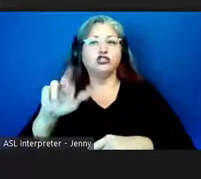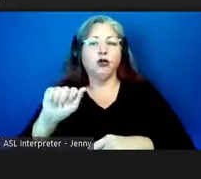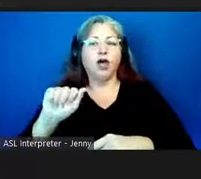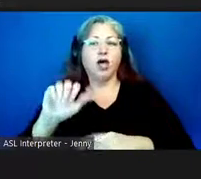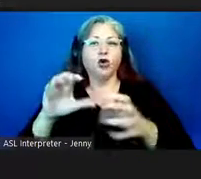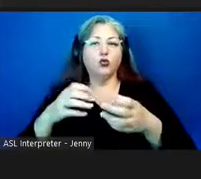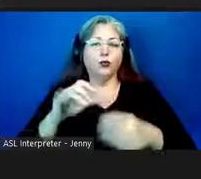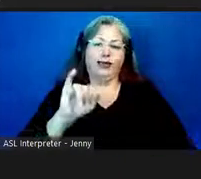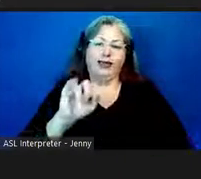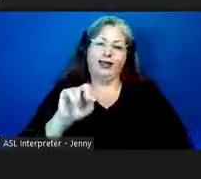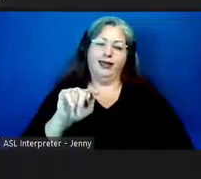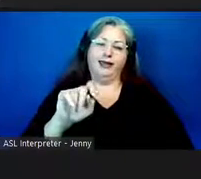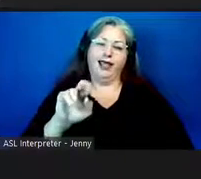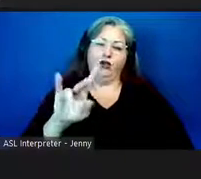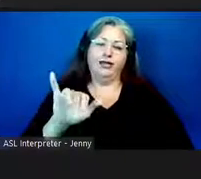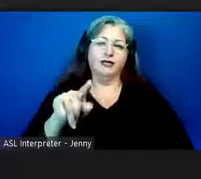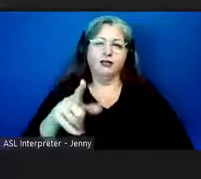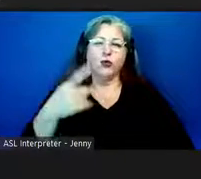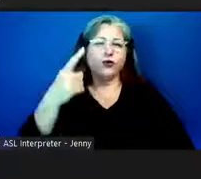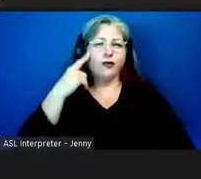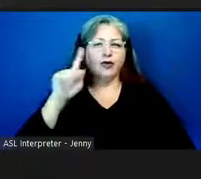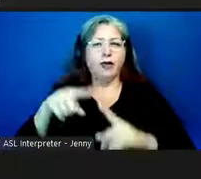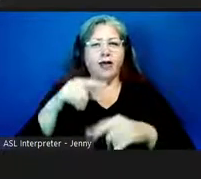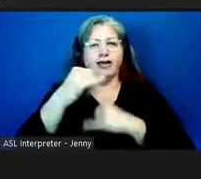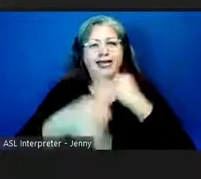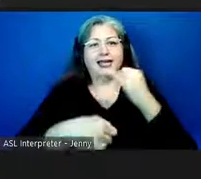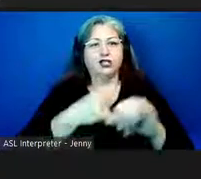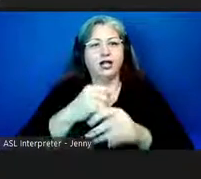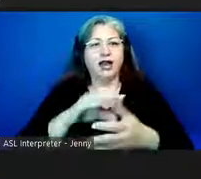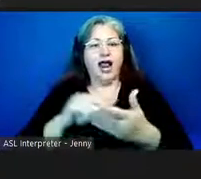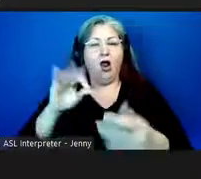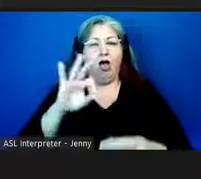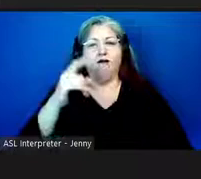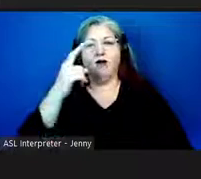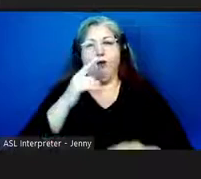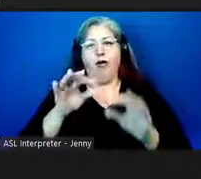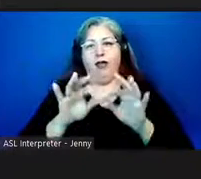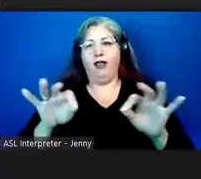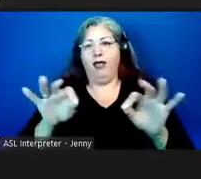i'm curious what do you think of international learners of the hawaiian language